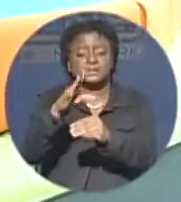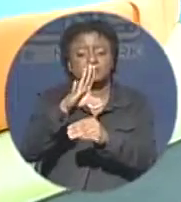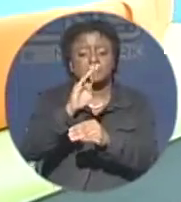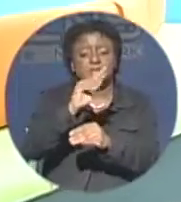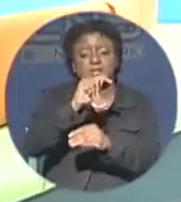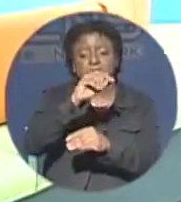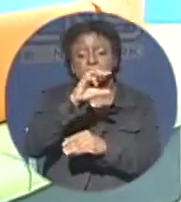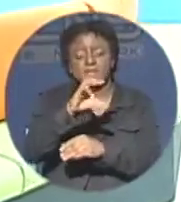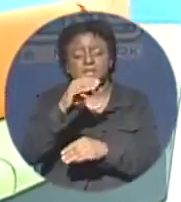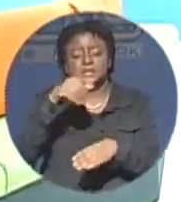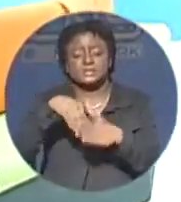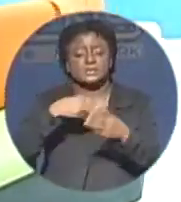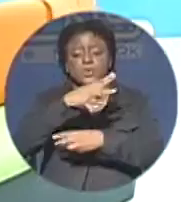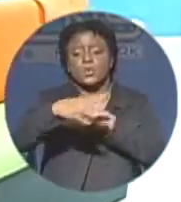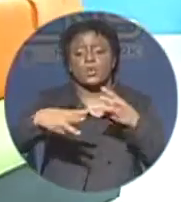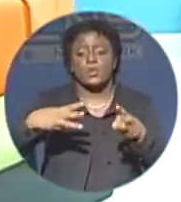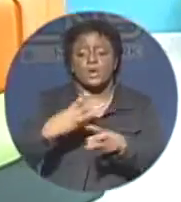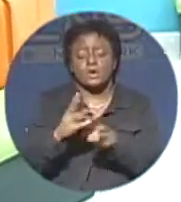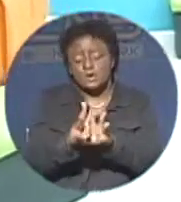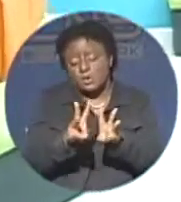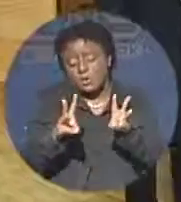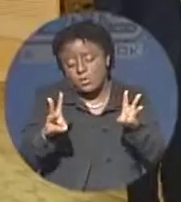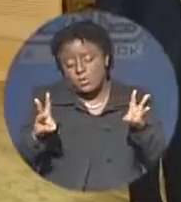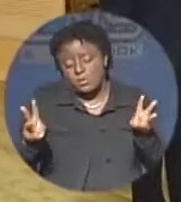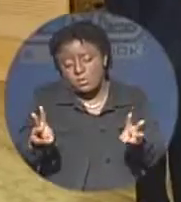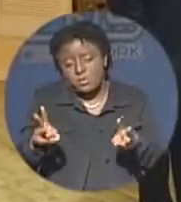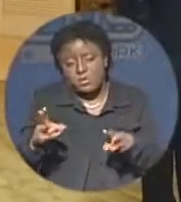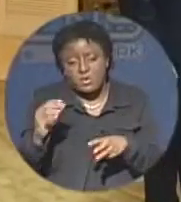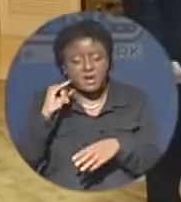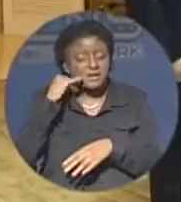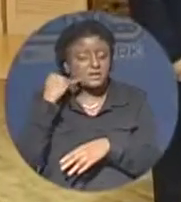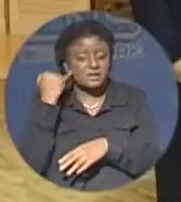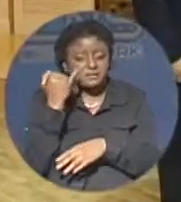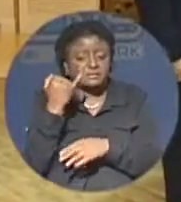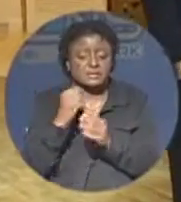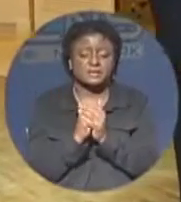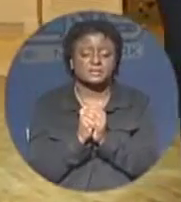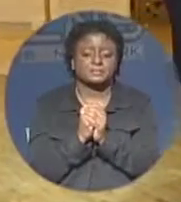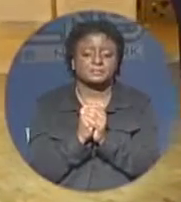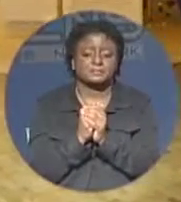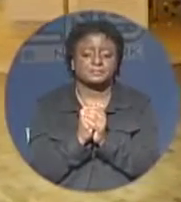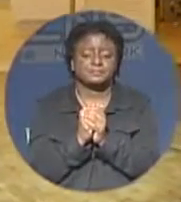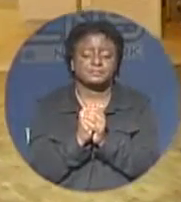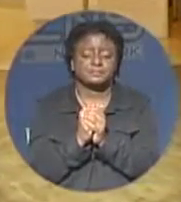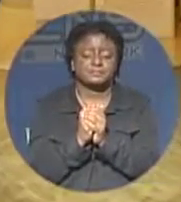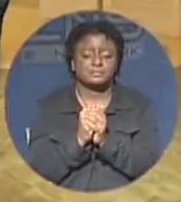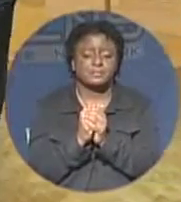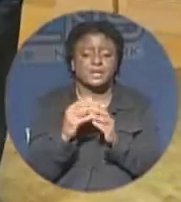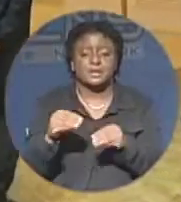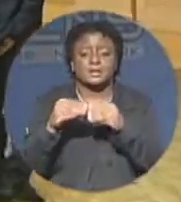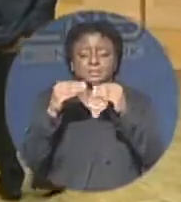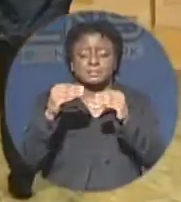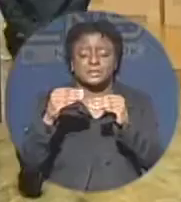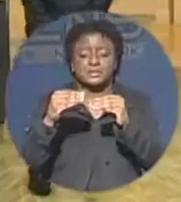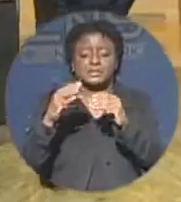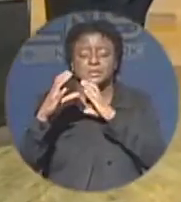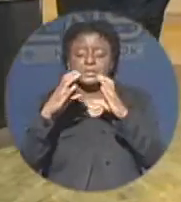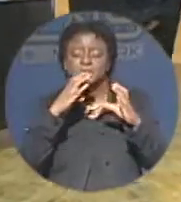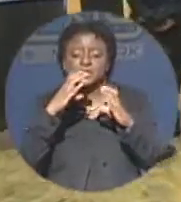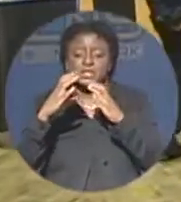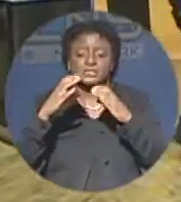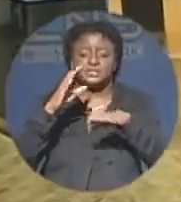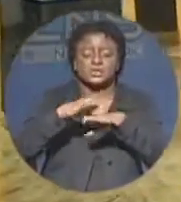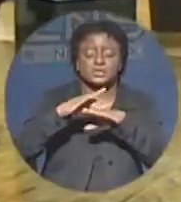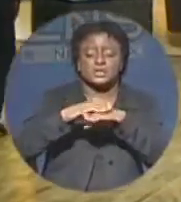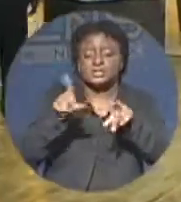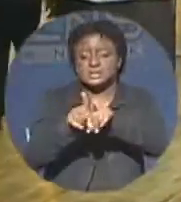worldwide envy. The advent of 4G now places the Bahamas telecommunications sector on par with Hong Kong, Central Europe, and